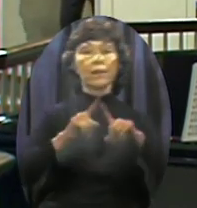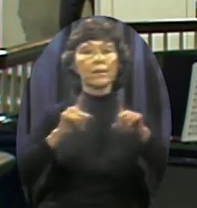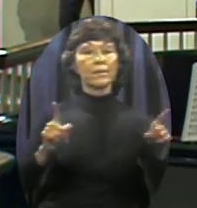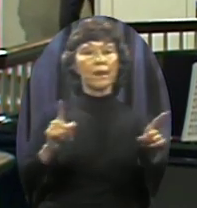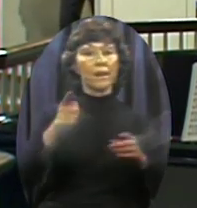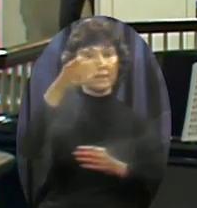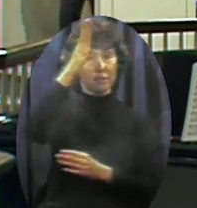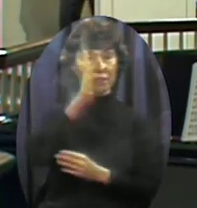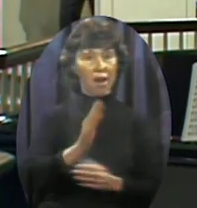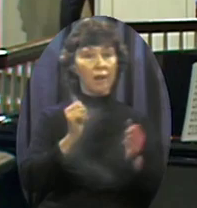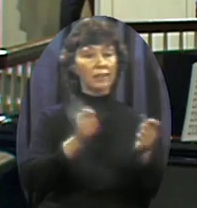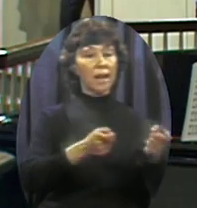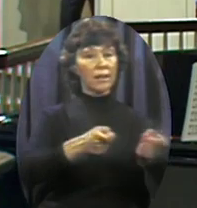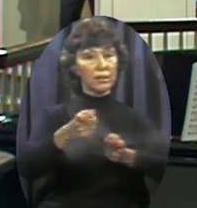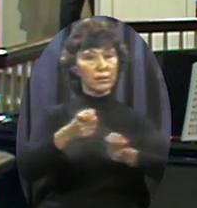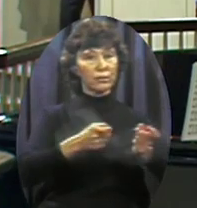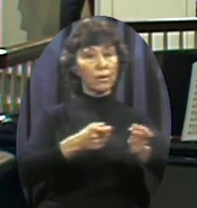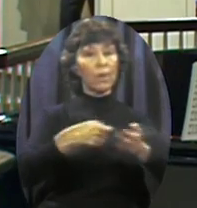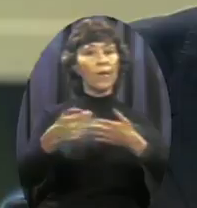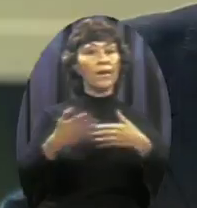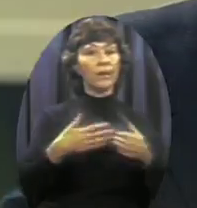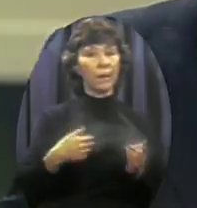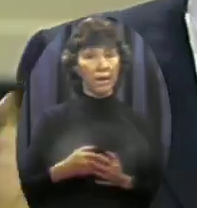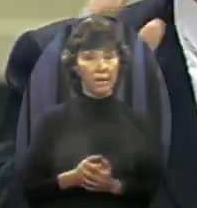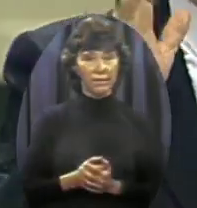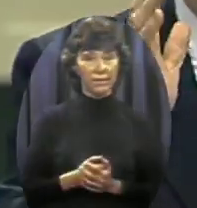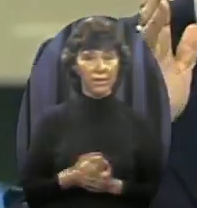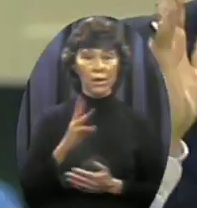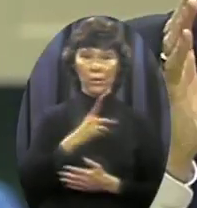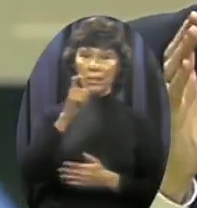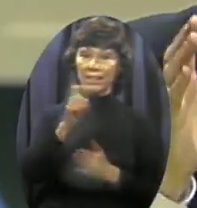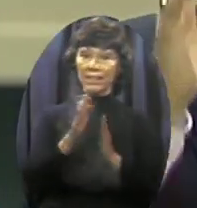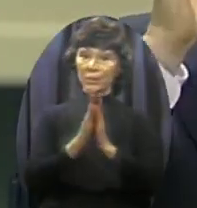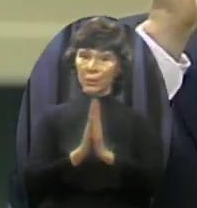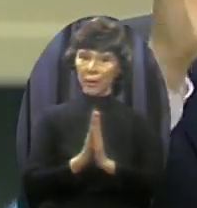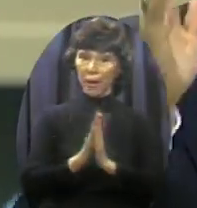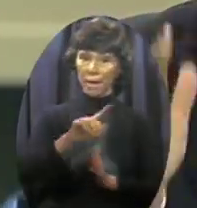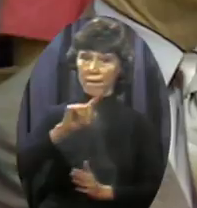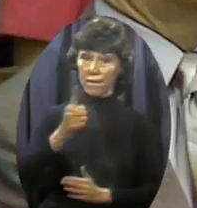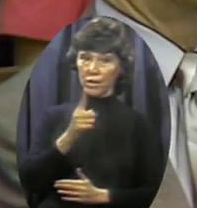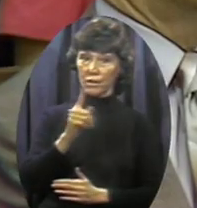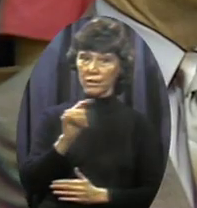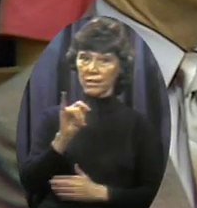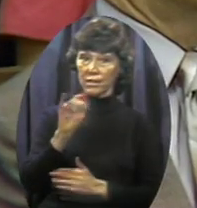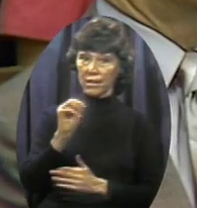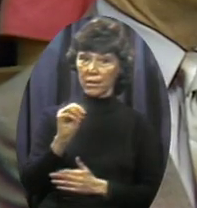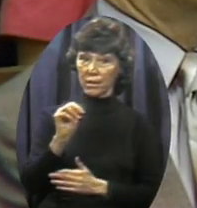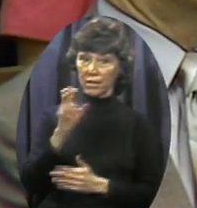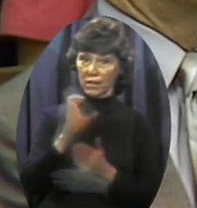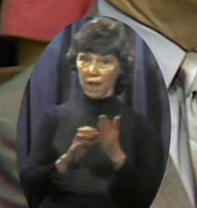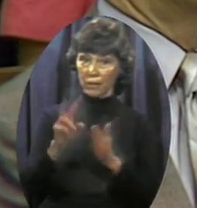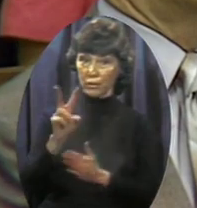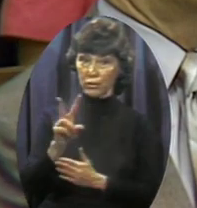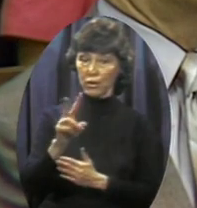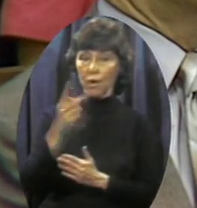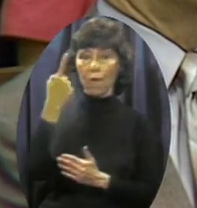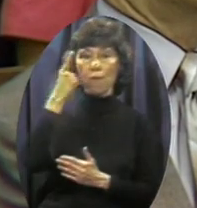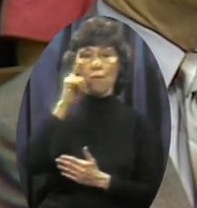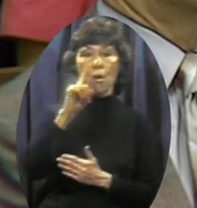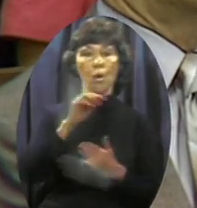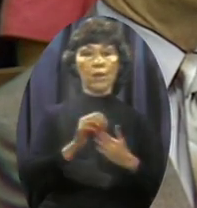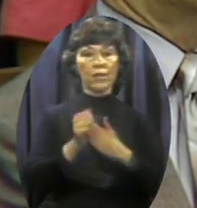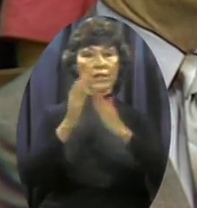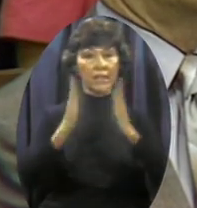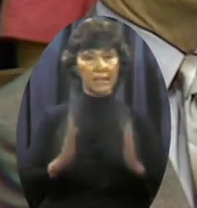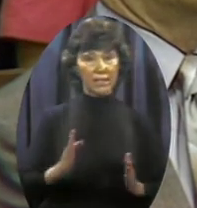what he wants Against his own will We need to pray 1st Timothy 2 For those who are in authority Including our